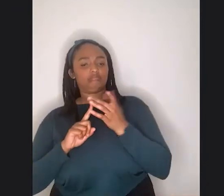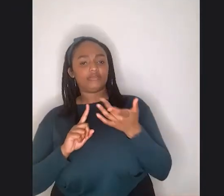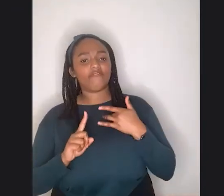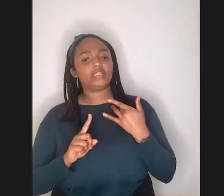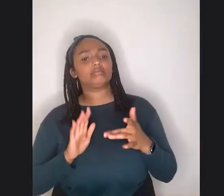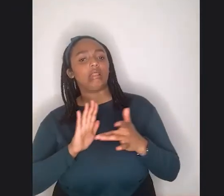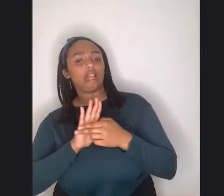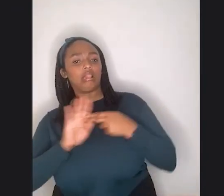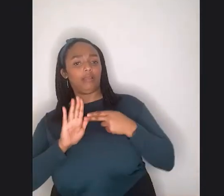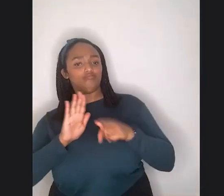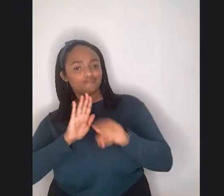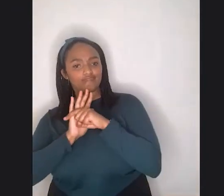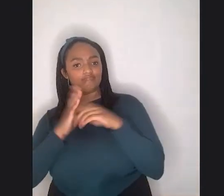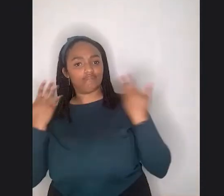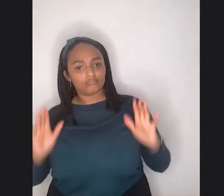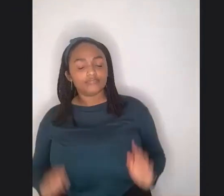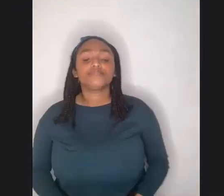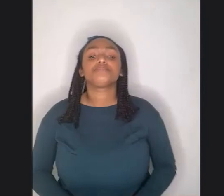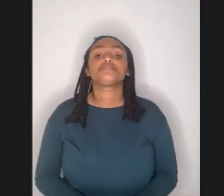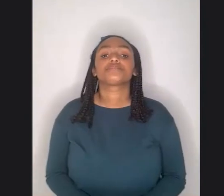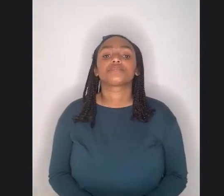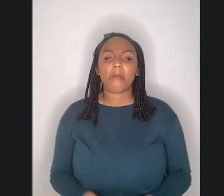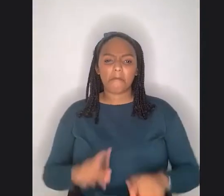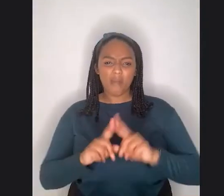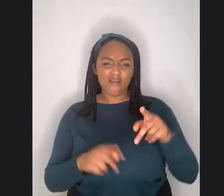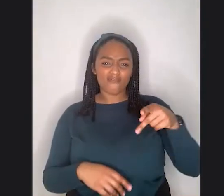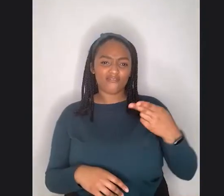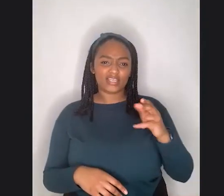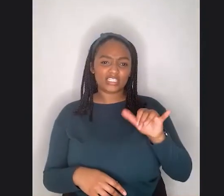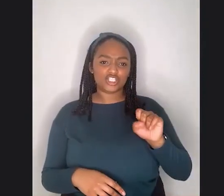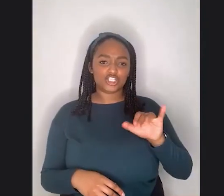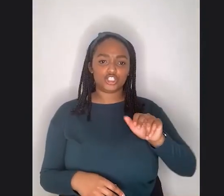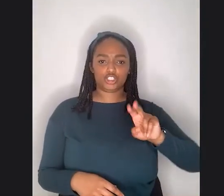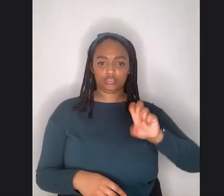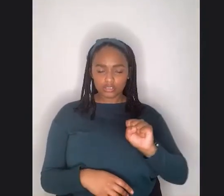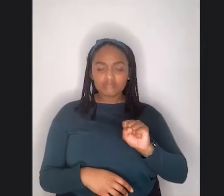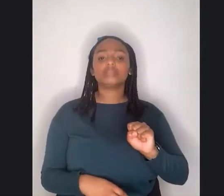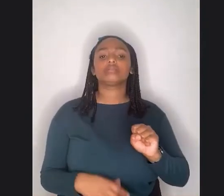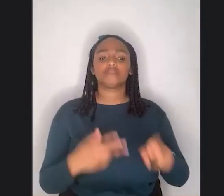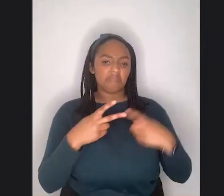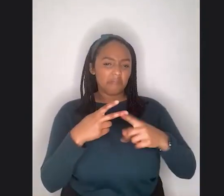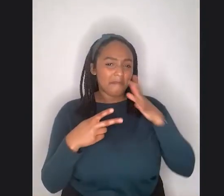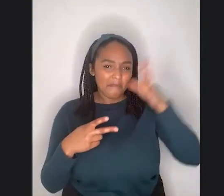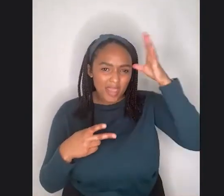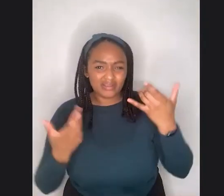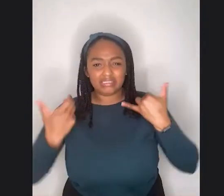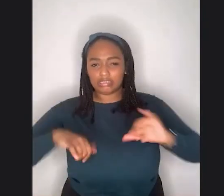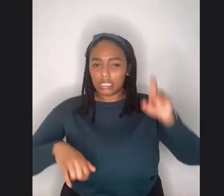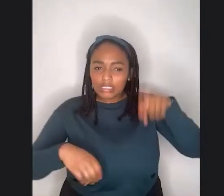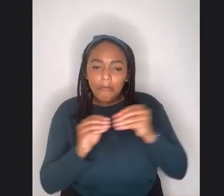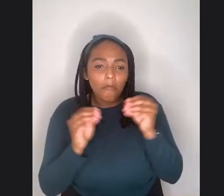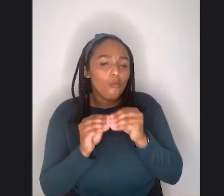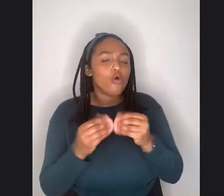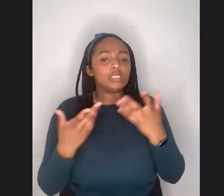and parents and just a lot of people on the whole, we need, um, more,